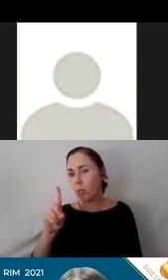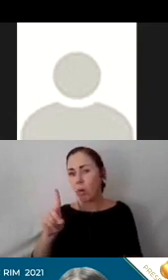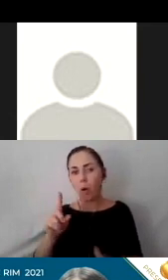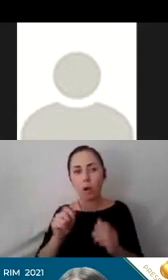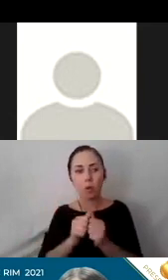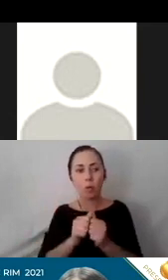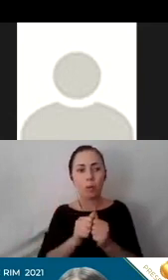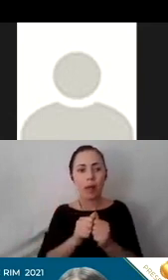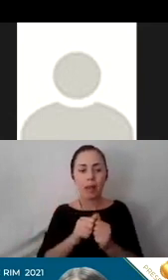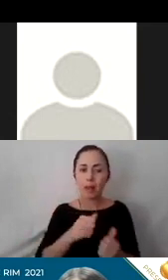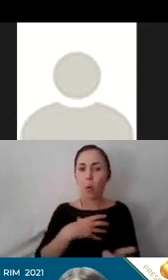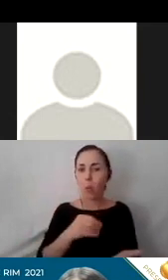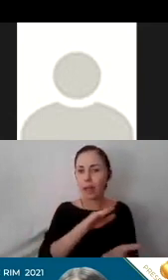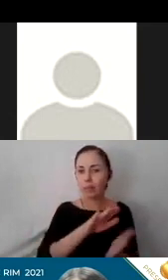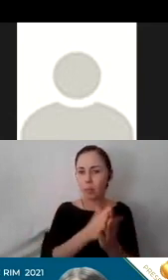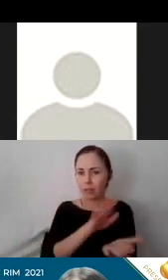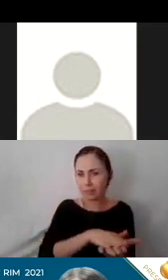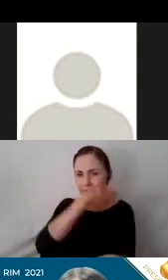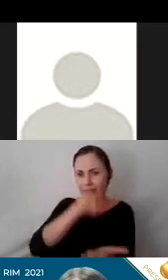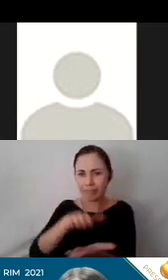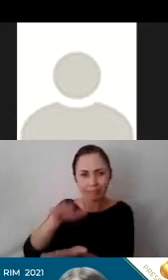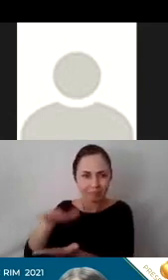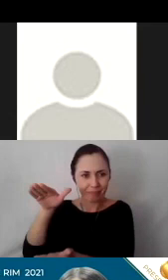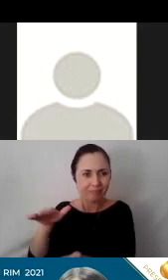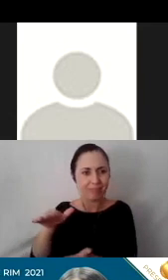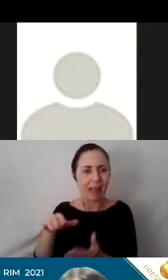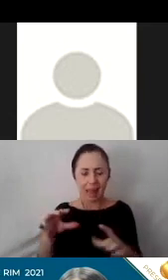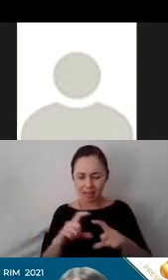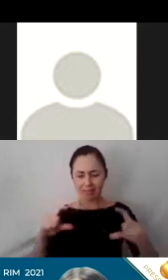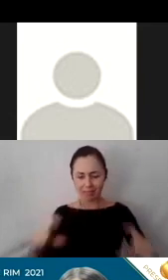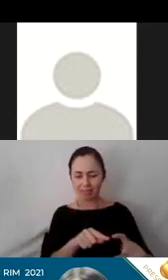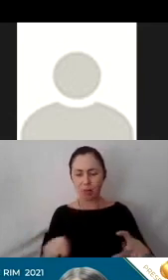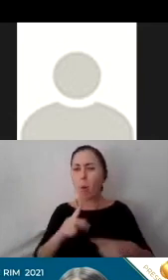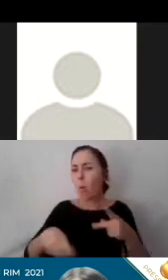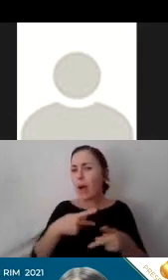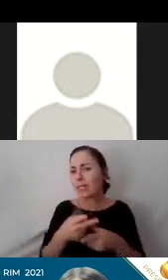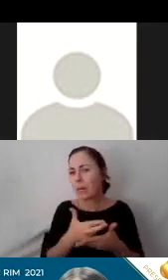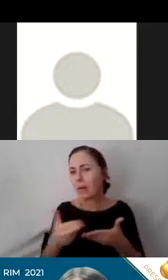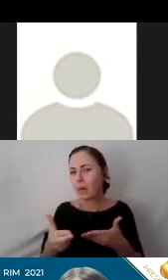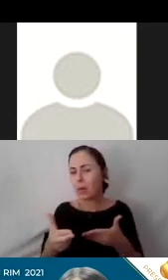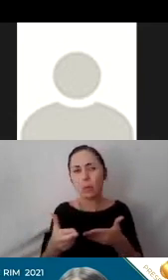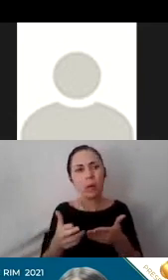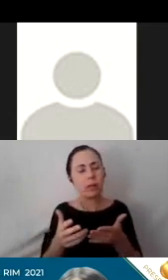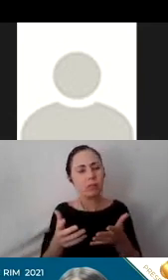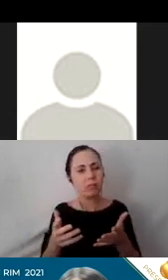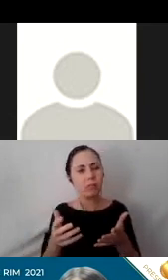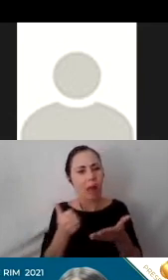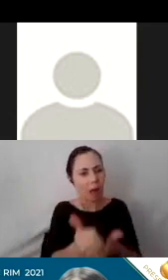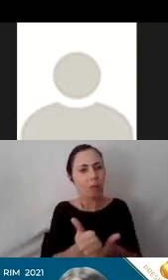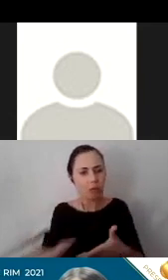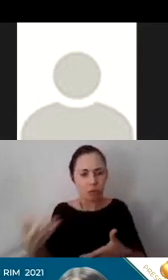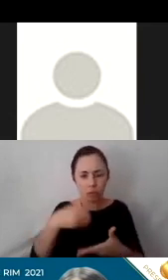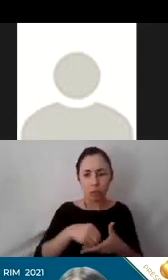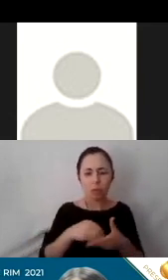words in this box is what types of resources would enable you to incorporate more family engagement in school